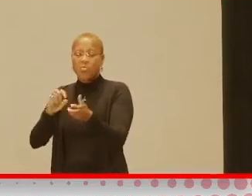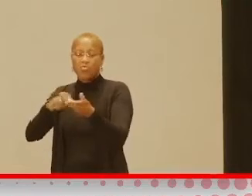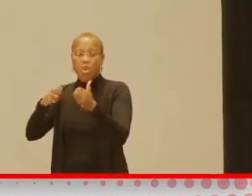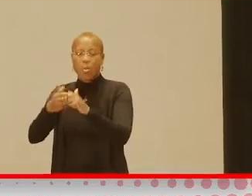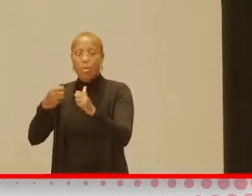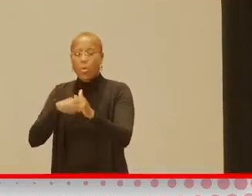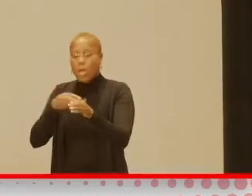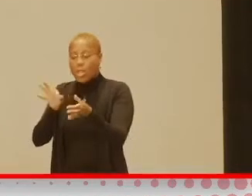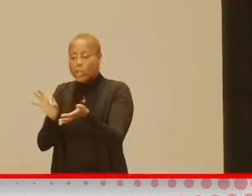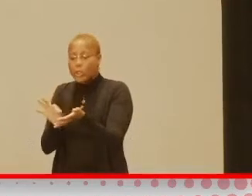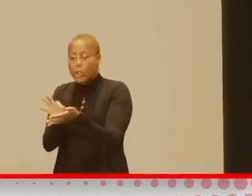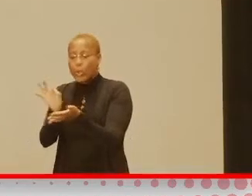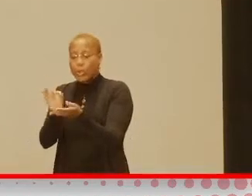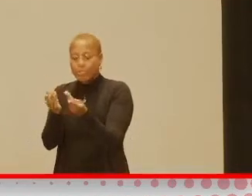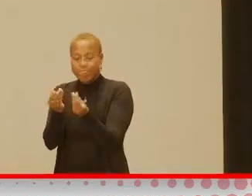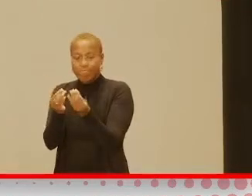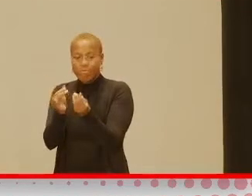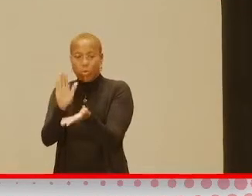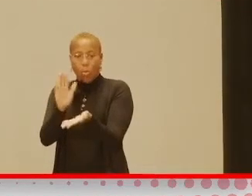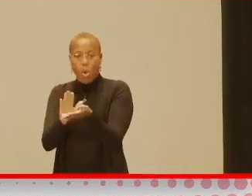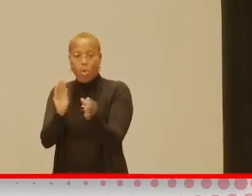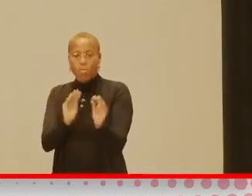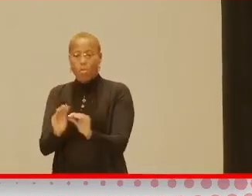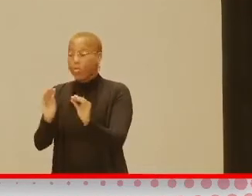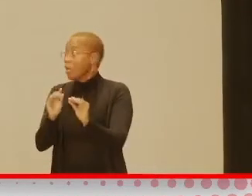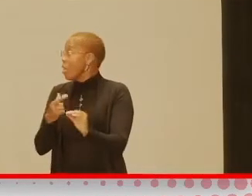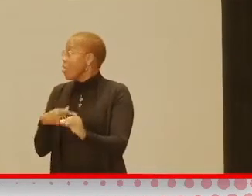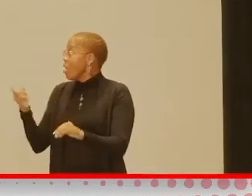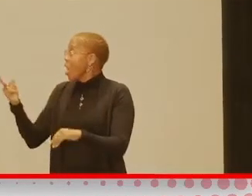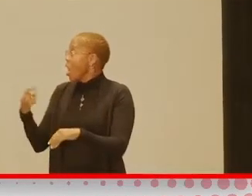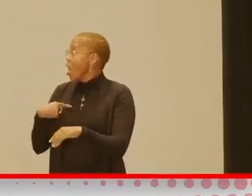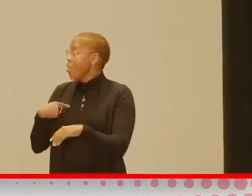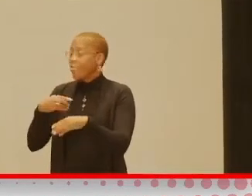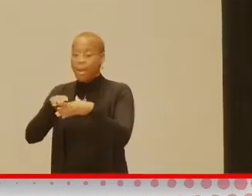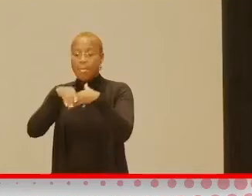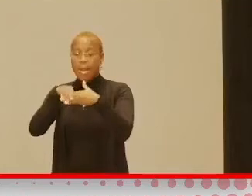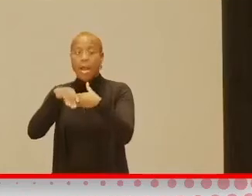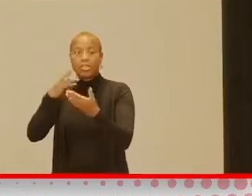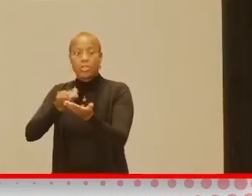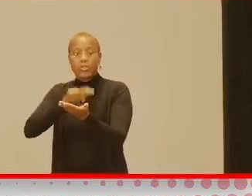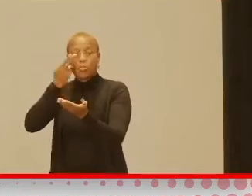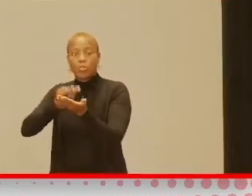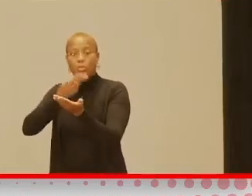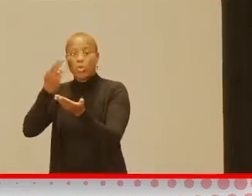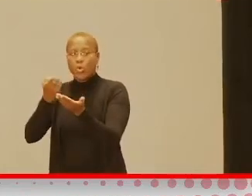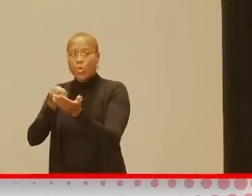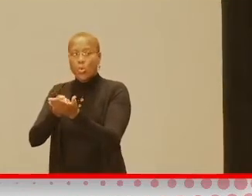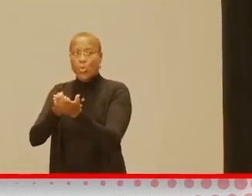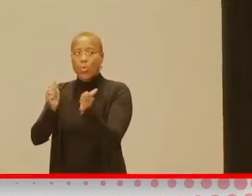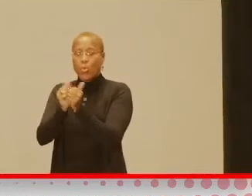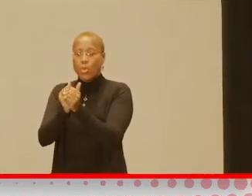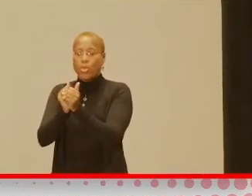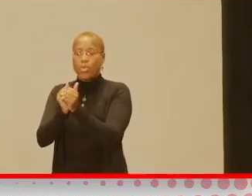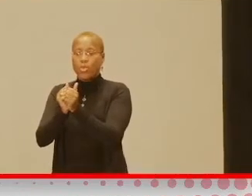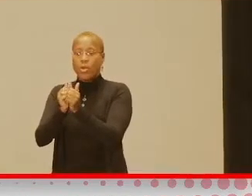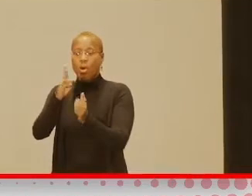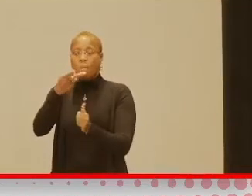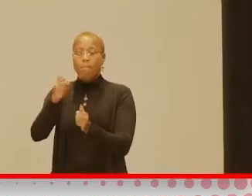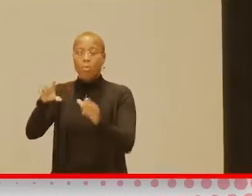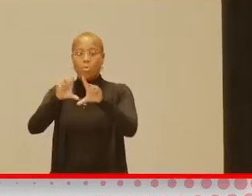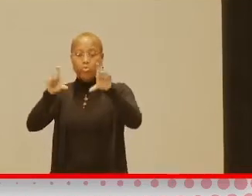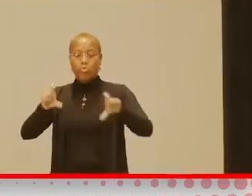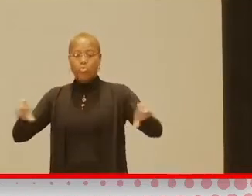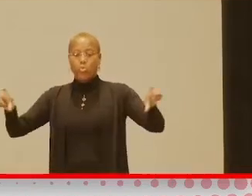a wooden or plastic spoon with slices of a pool noodle, much larger than, you know, the little